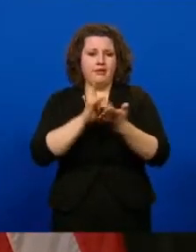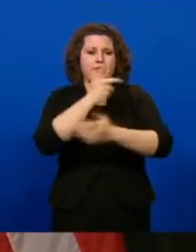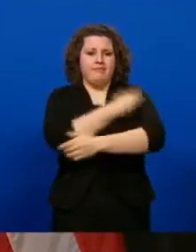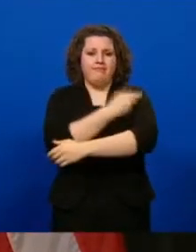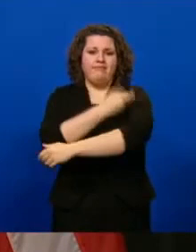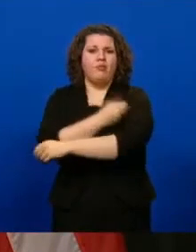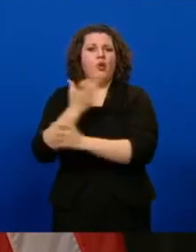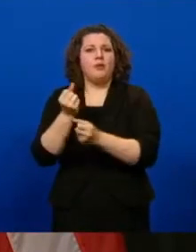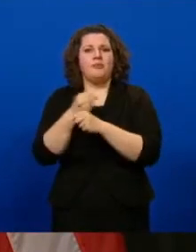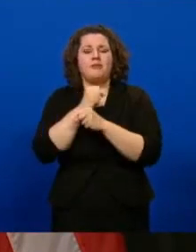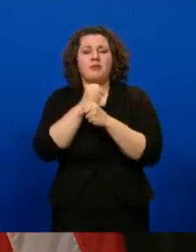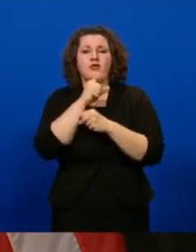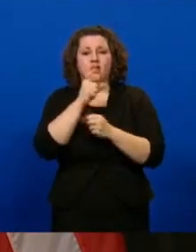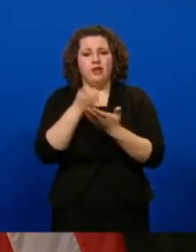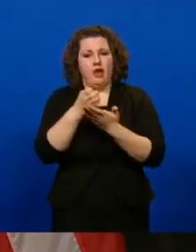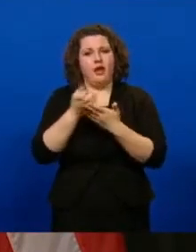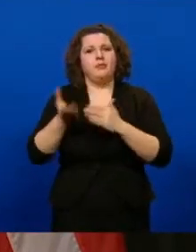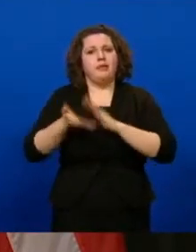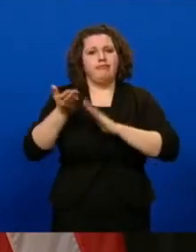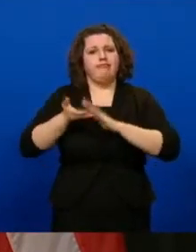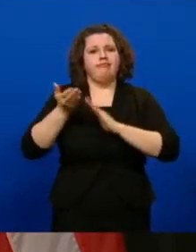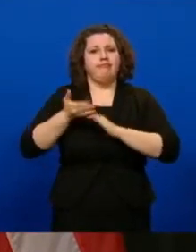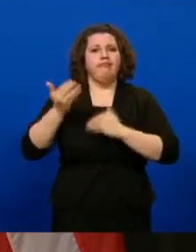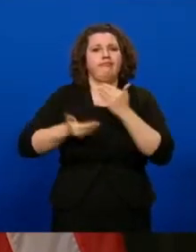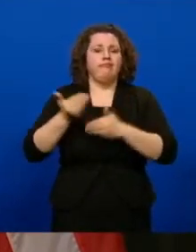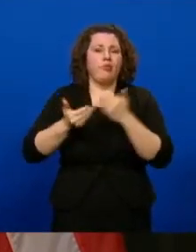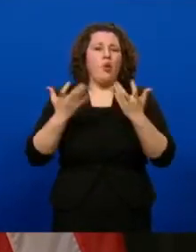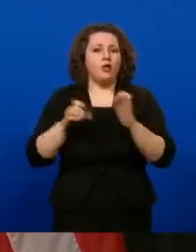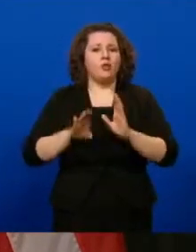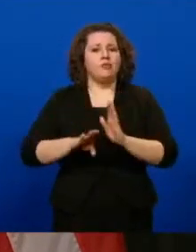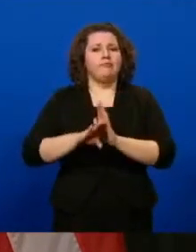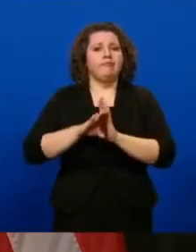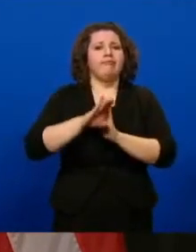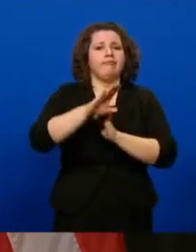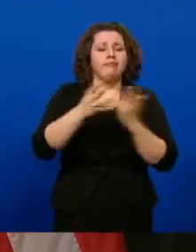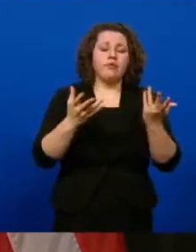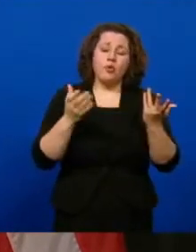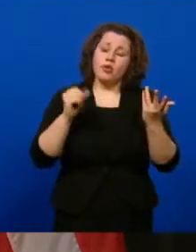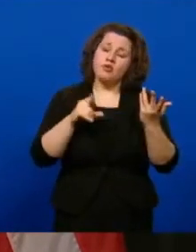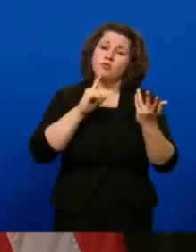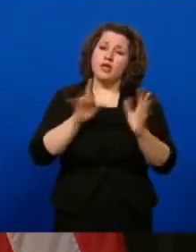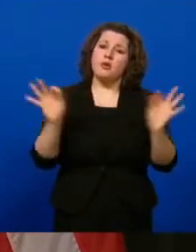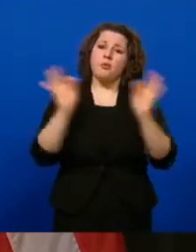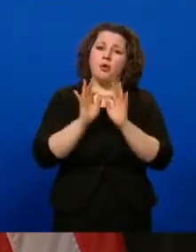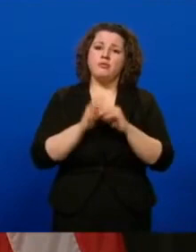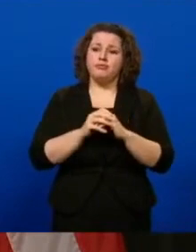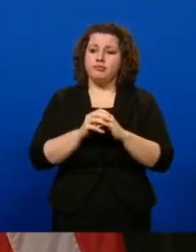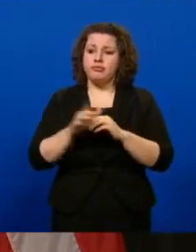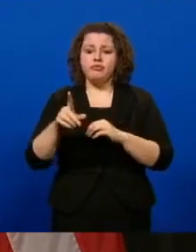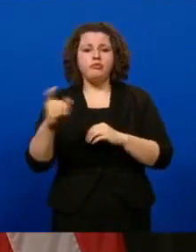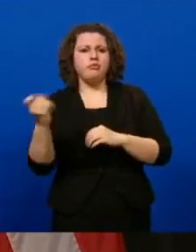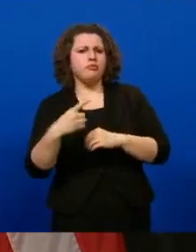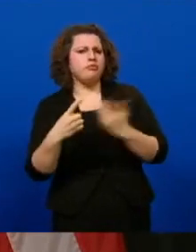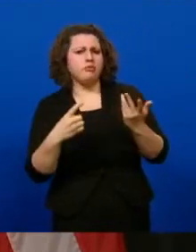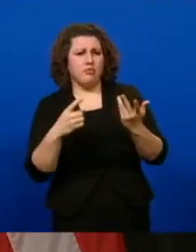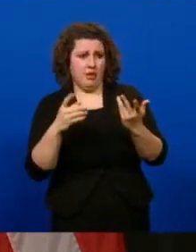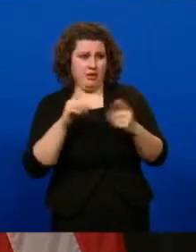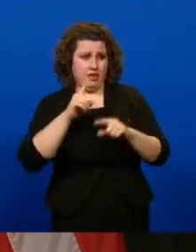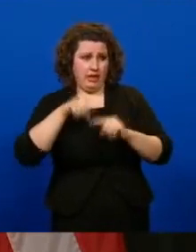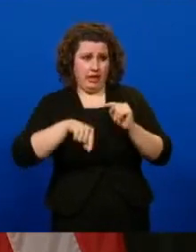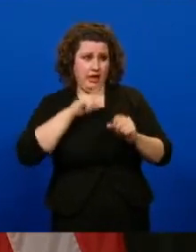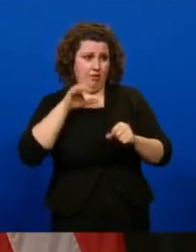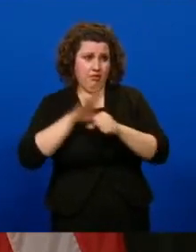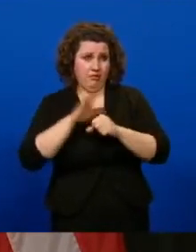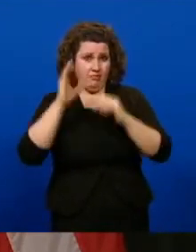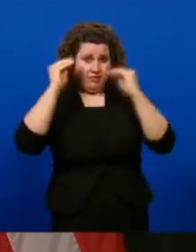economy cranking and keep the momentum moving in the right direction. Those are really critical components of that. So there's no way to assure that